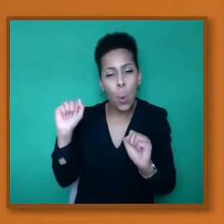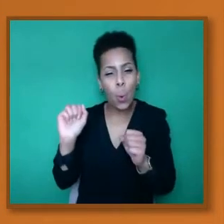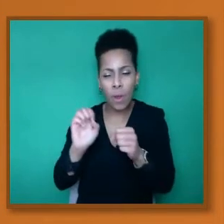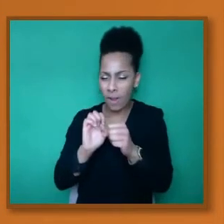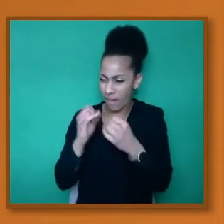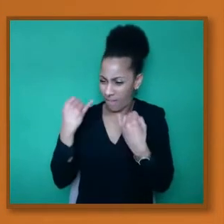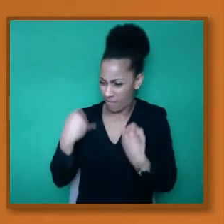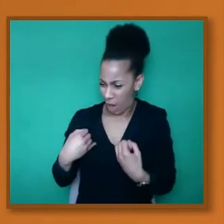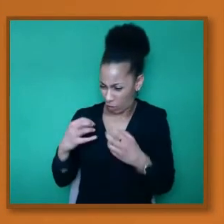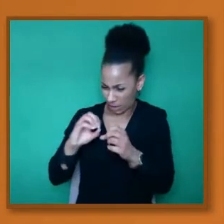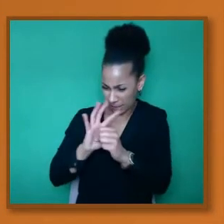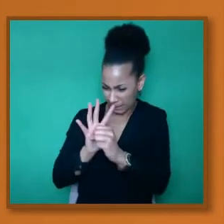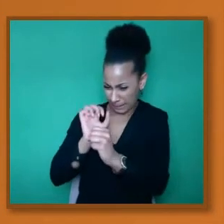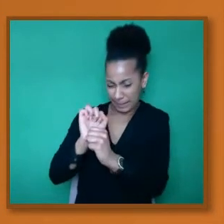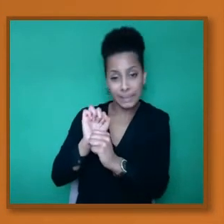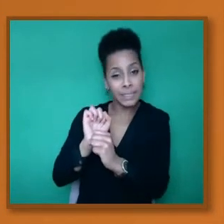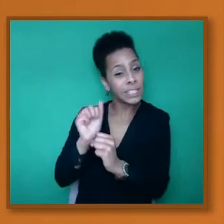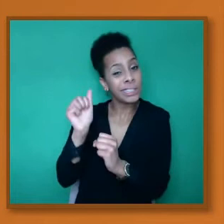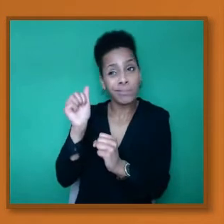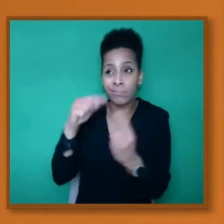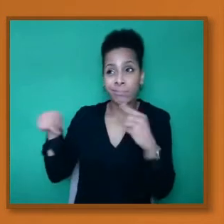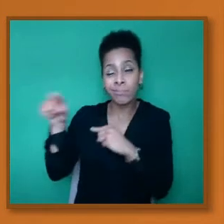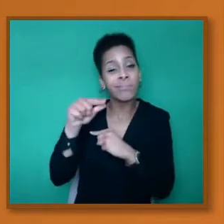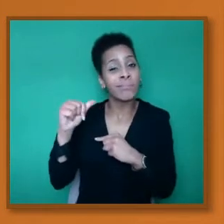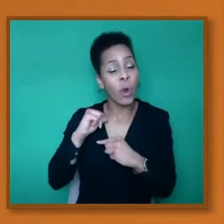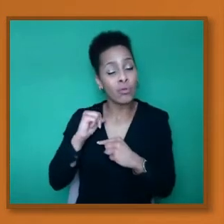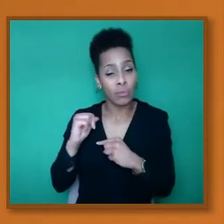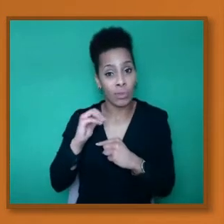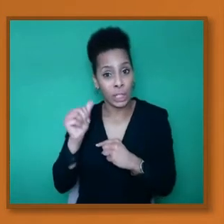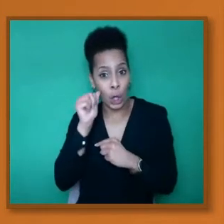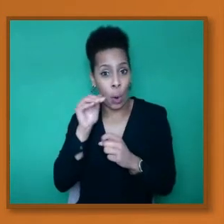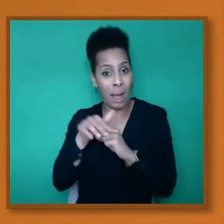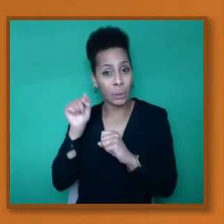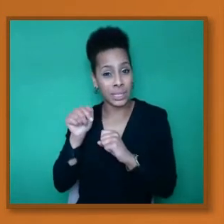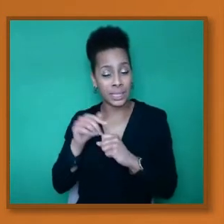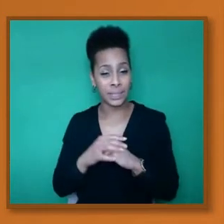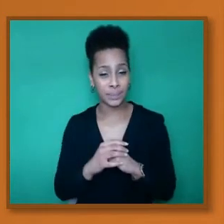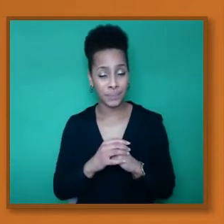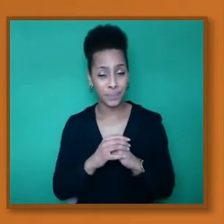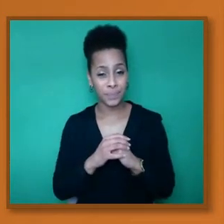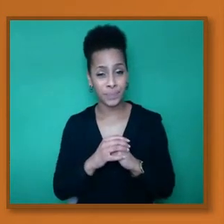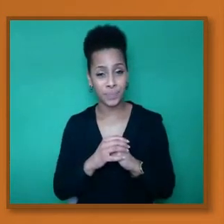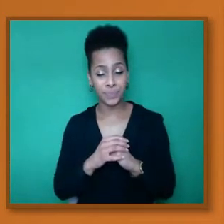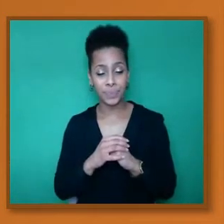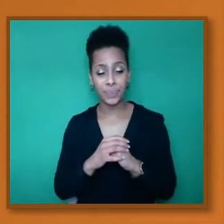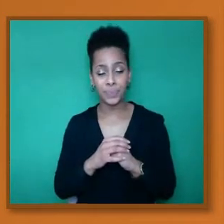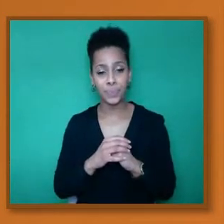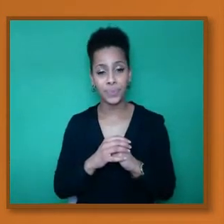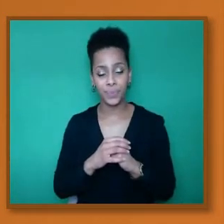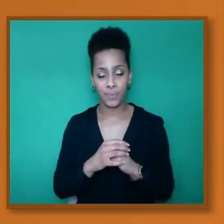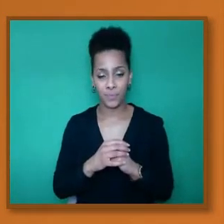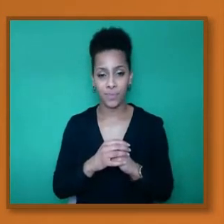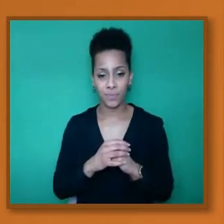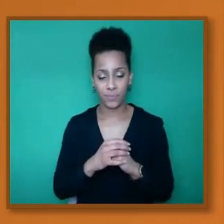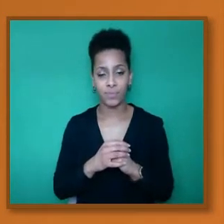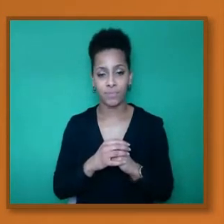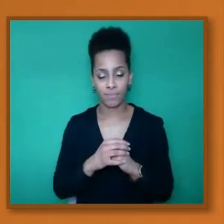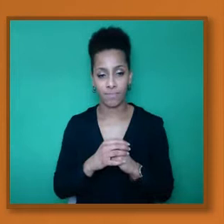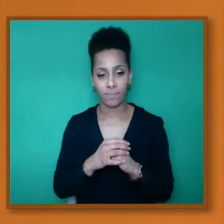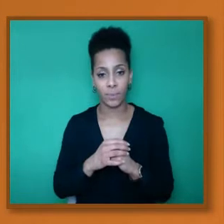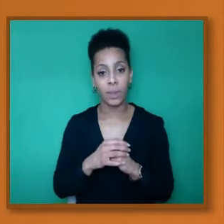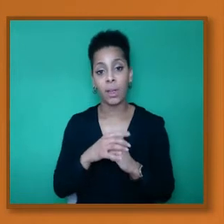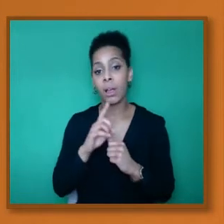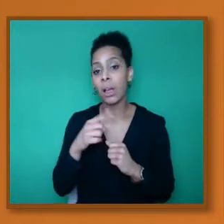thing which has enabled us to work more effectively is collaboration, not